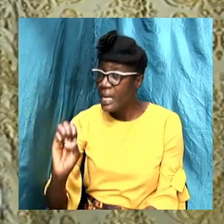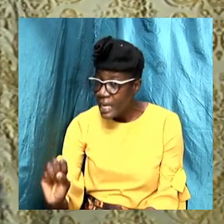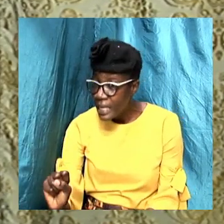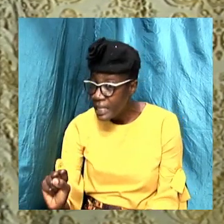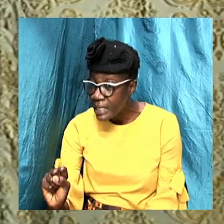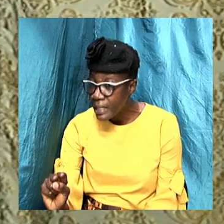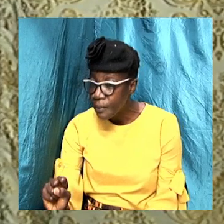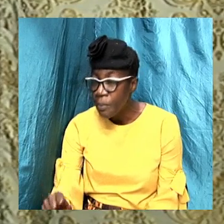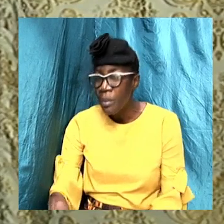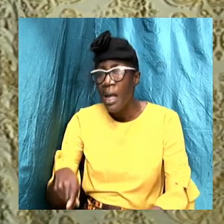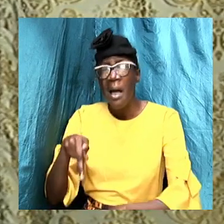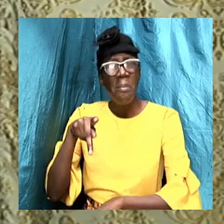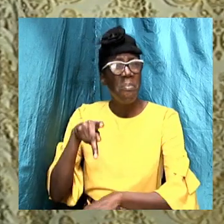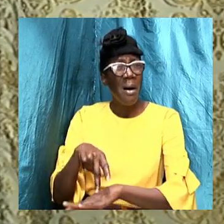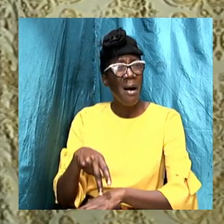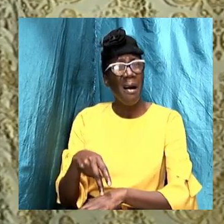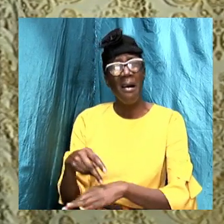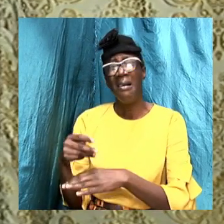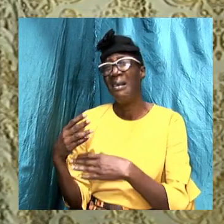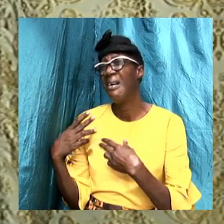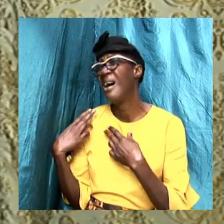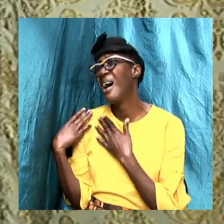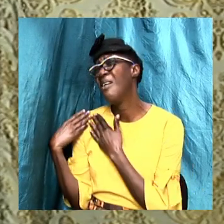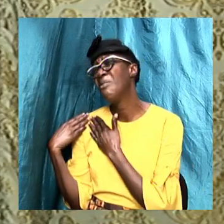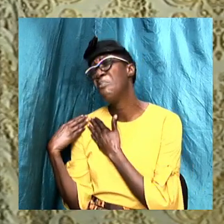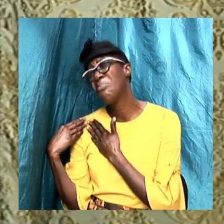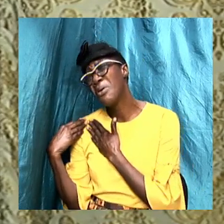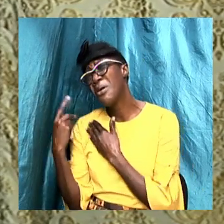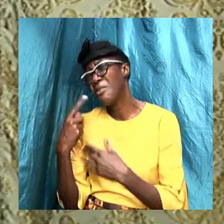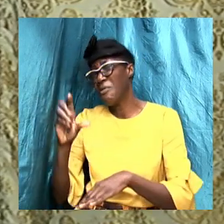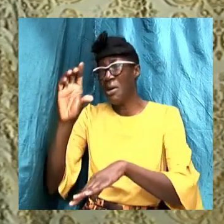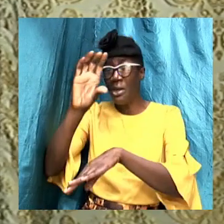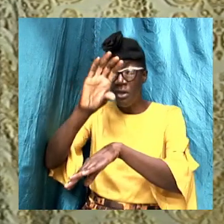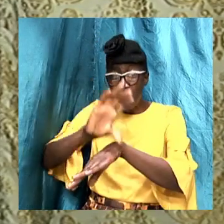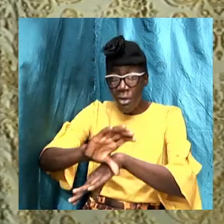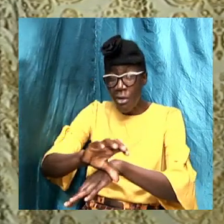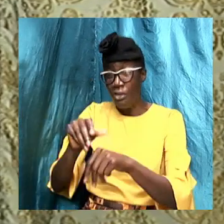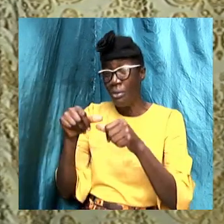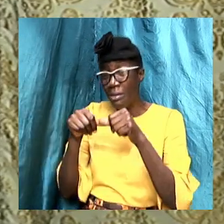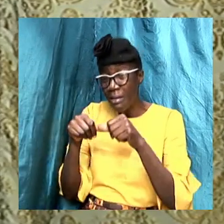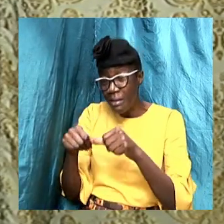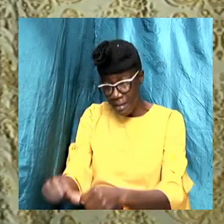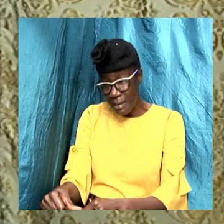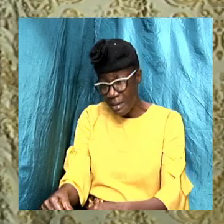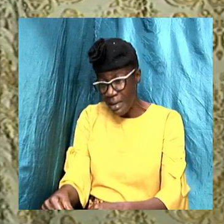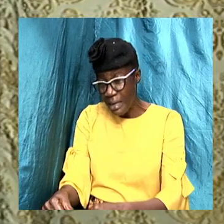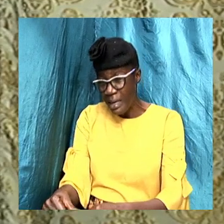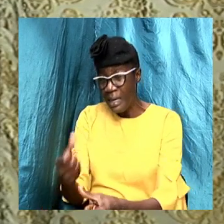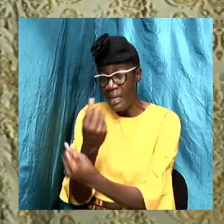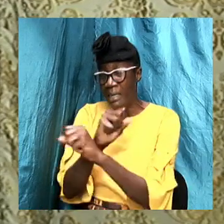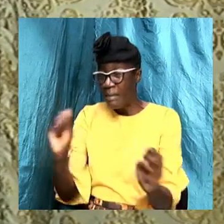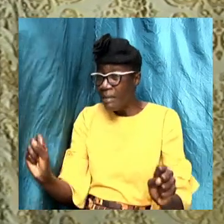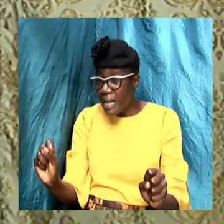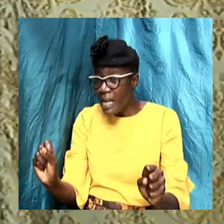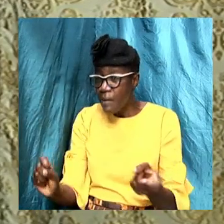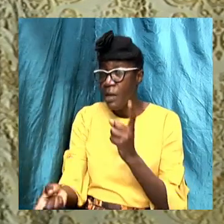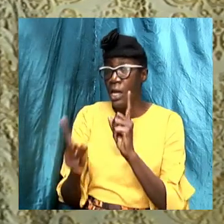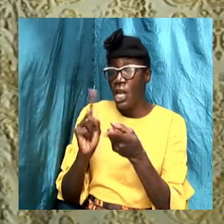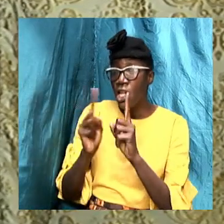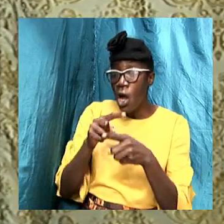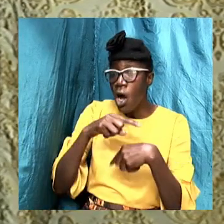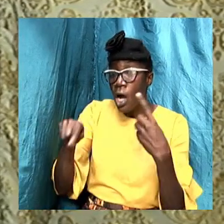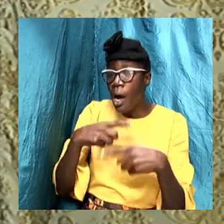Paul had a burden, you know, for the church and for the church to remain saved. So the main thing that they talked about